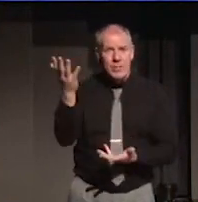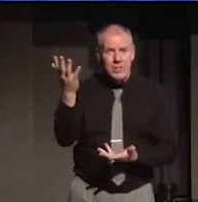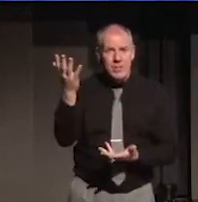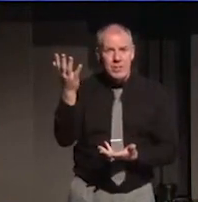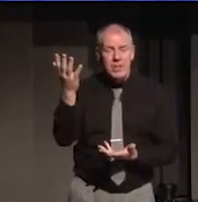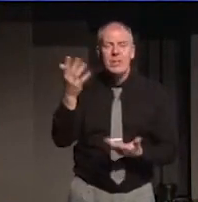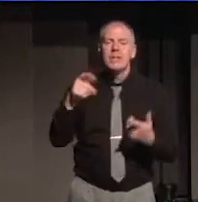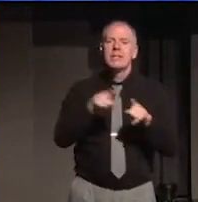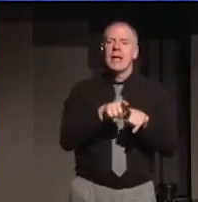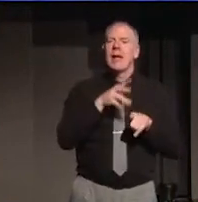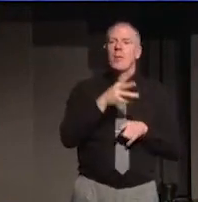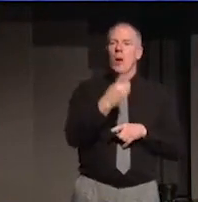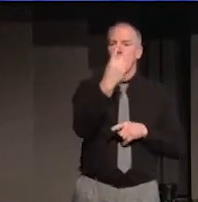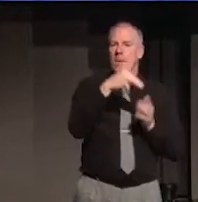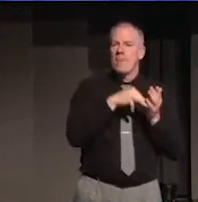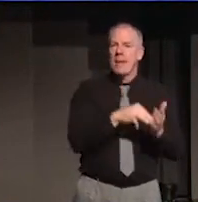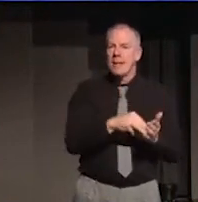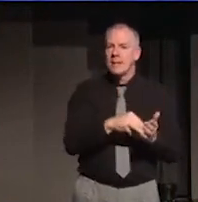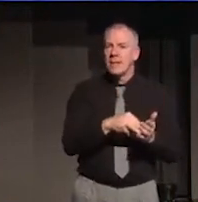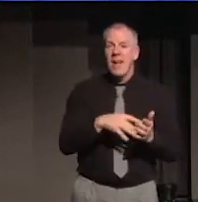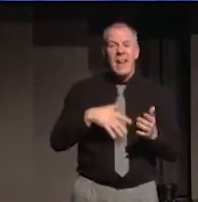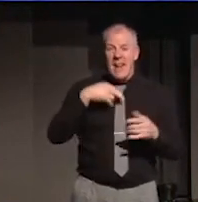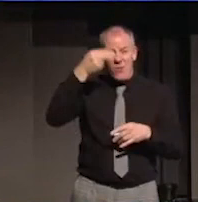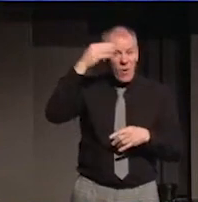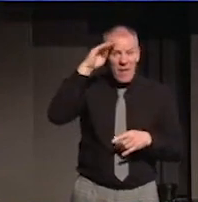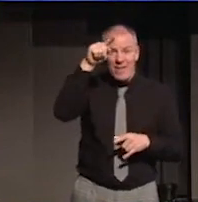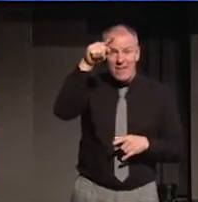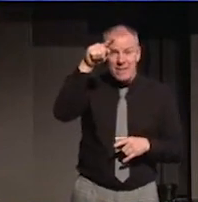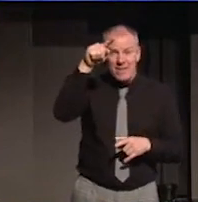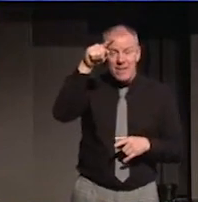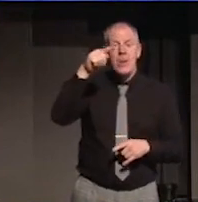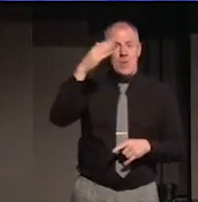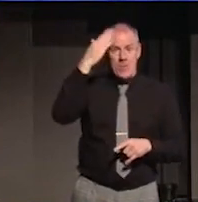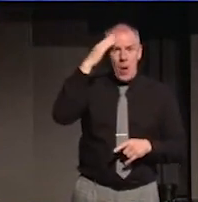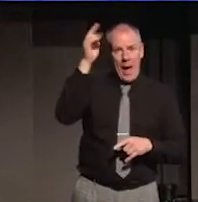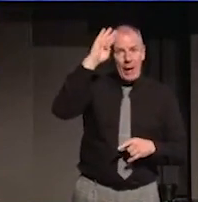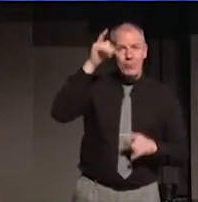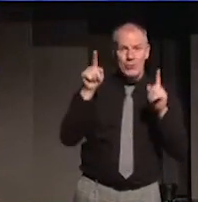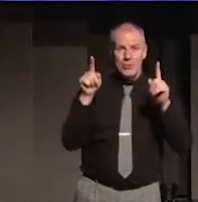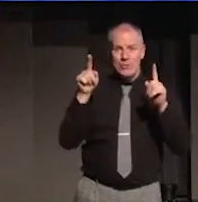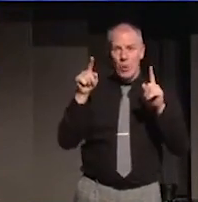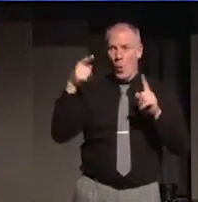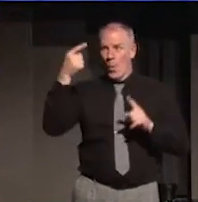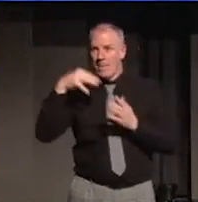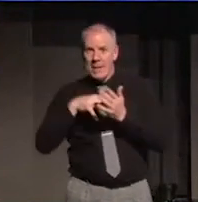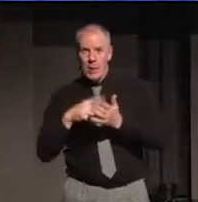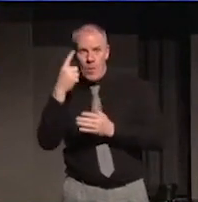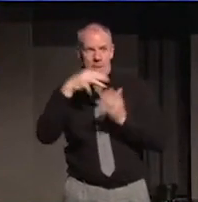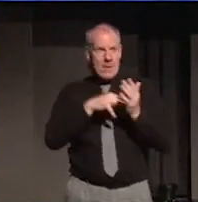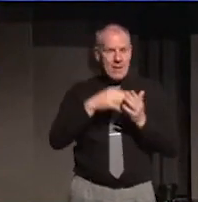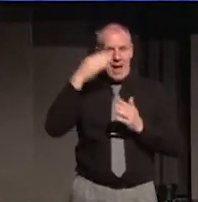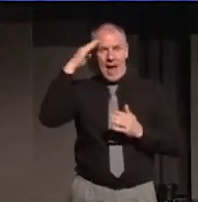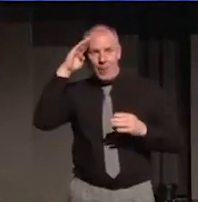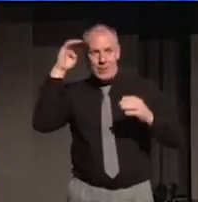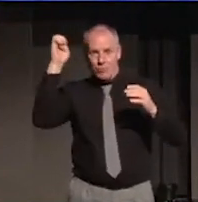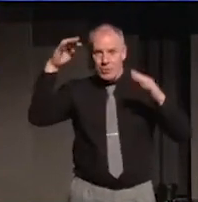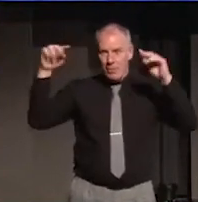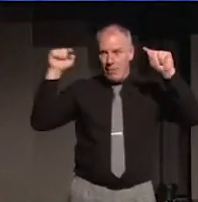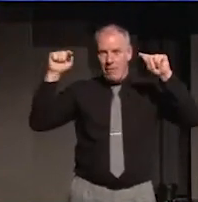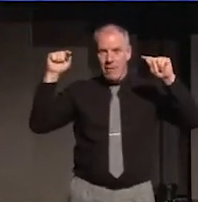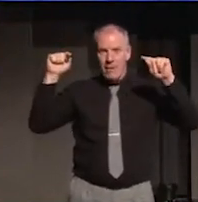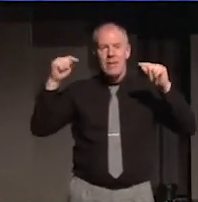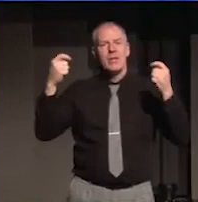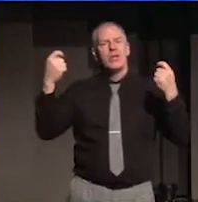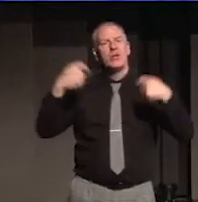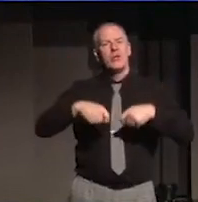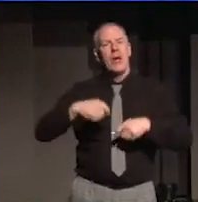In the same way that a million or so living north of the border today know that they're Irish. A shared island